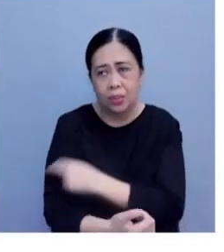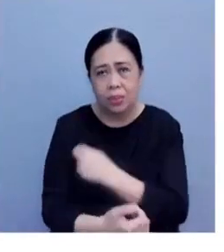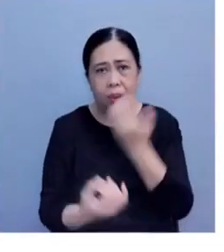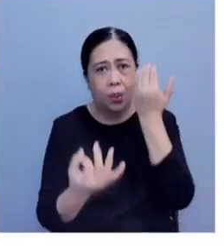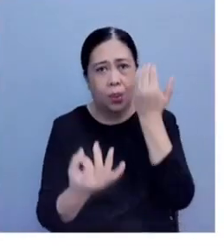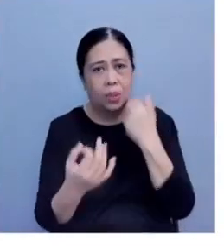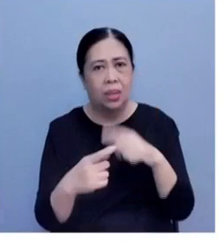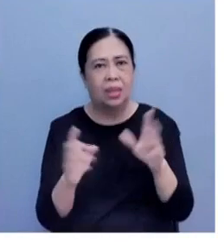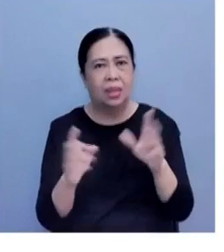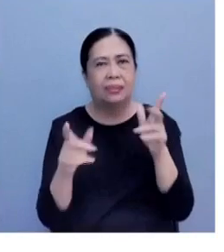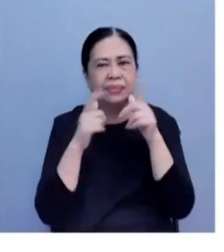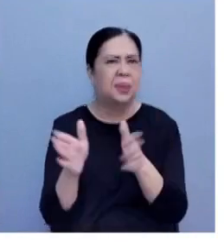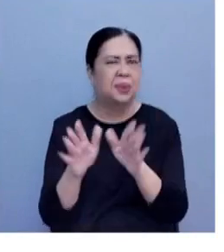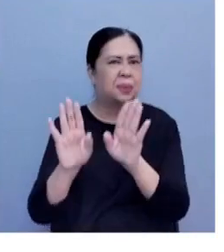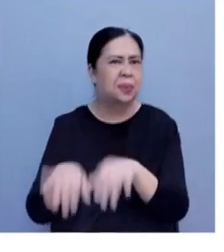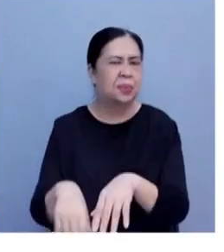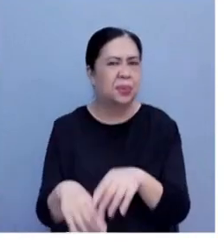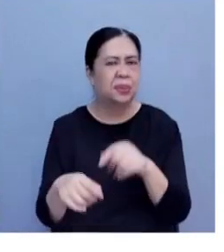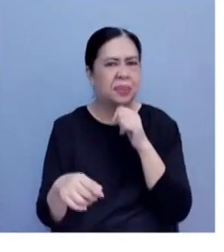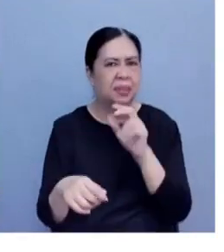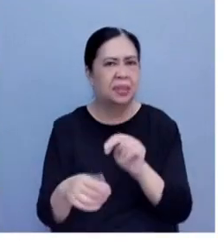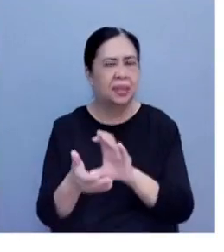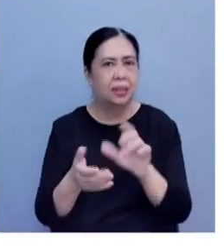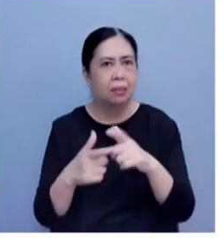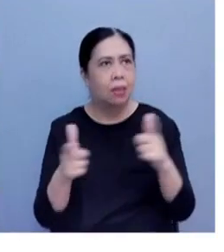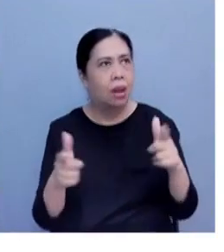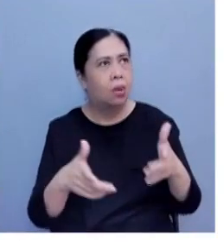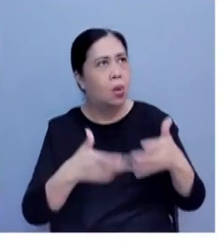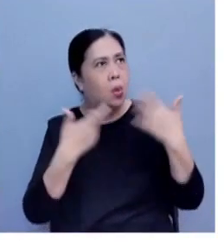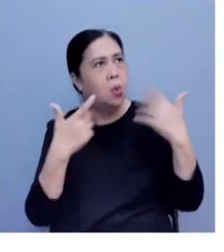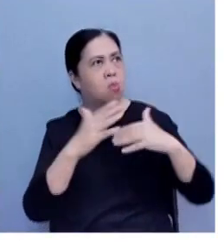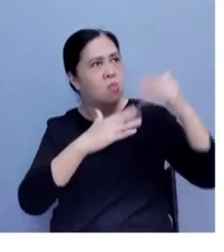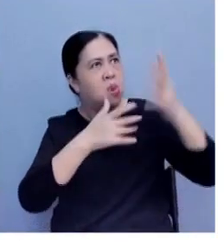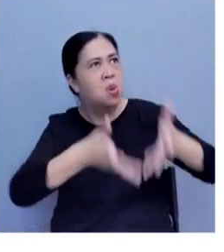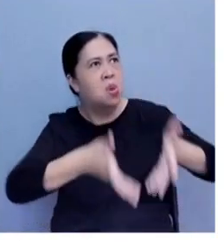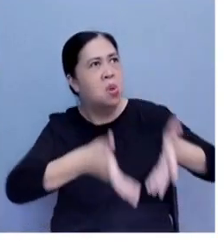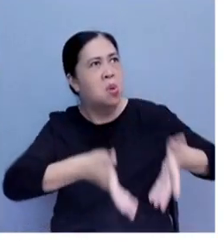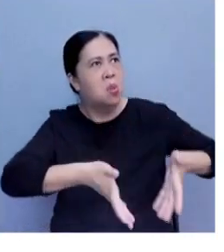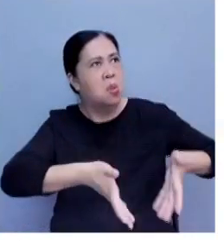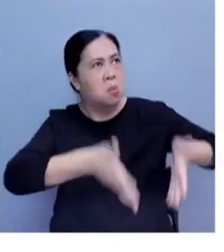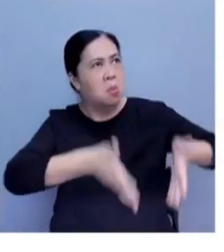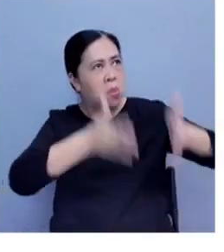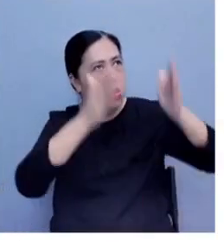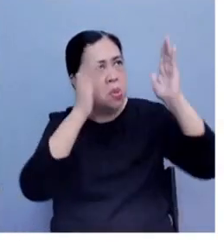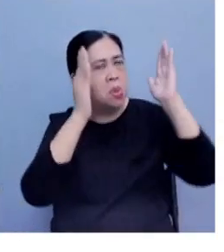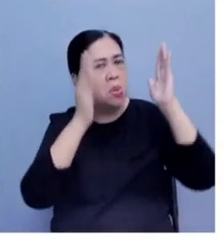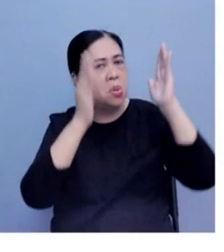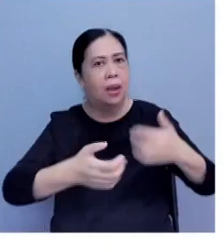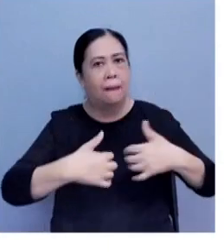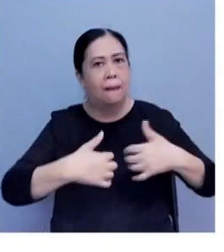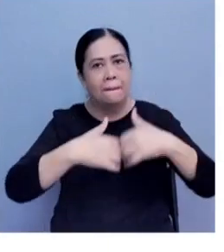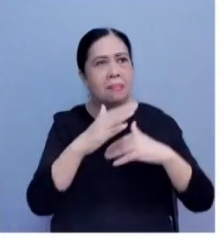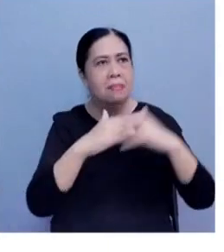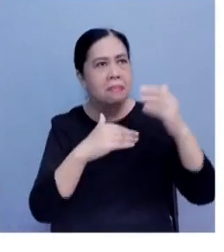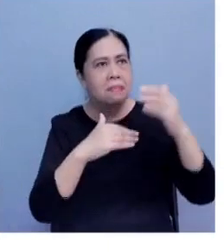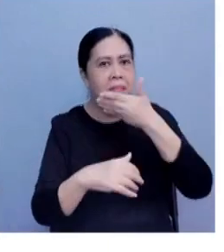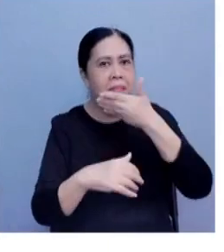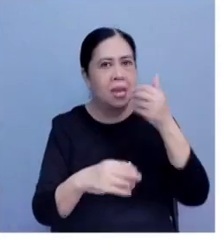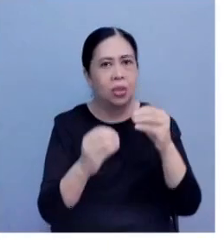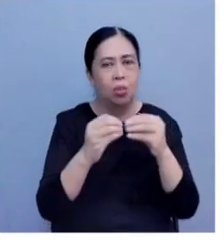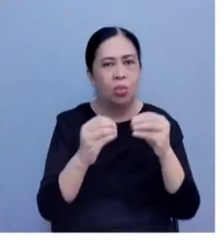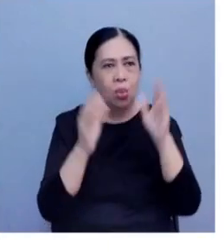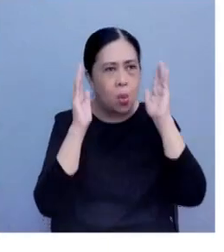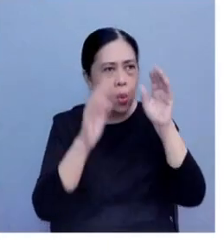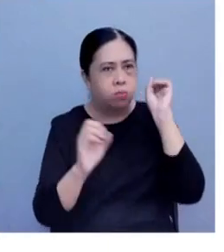small time investment. Pero pag mga big ticket infrastructure, under the Build Better More, yun ang pinagpupukusan. Kasi that entails